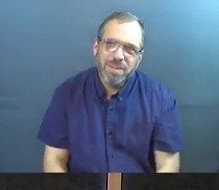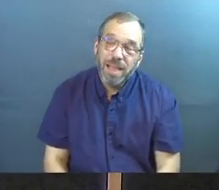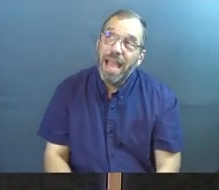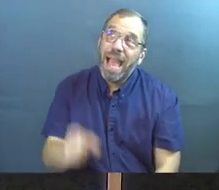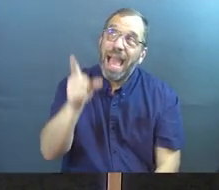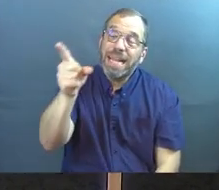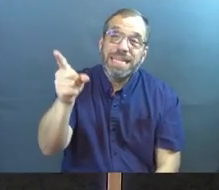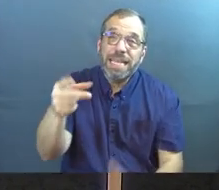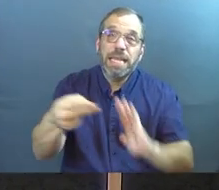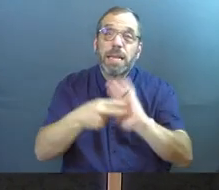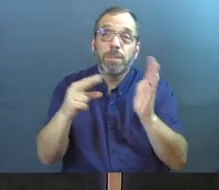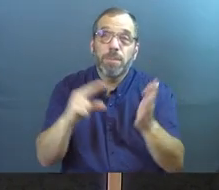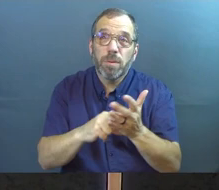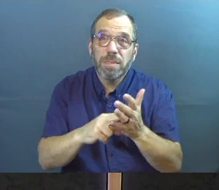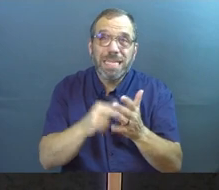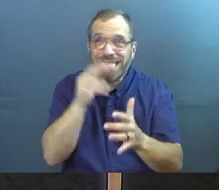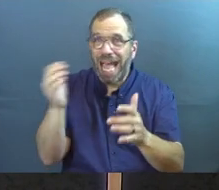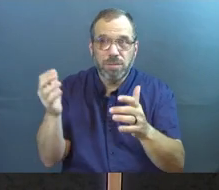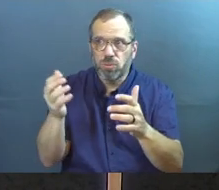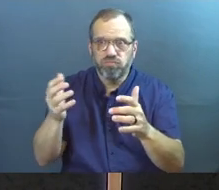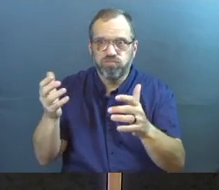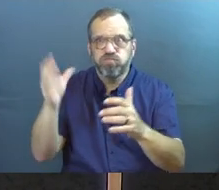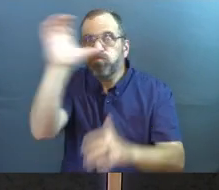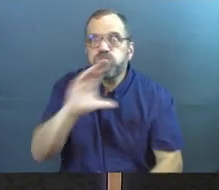And he intentionally chooses not to.